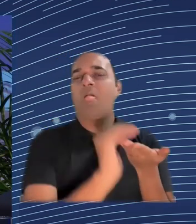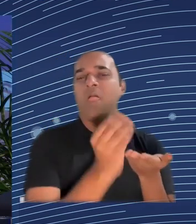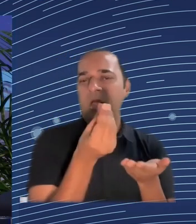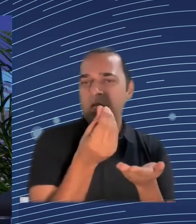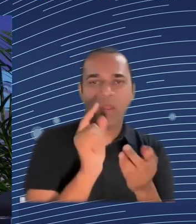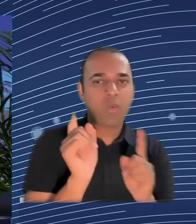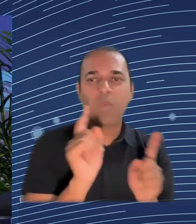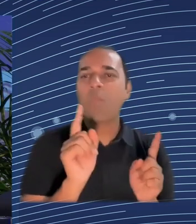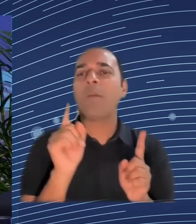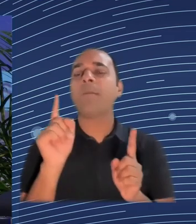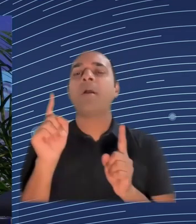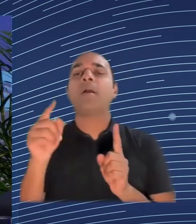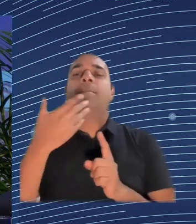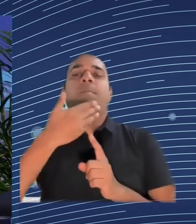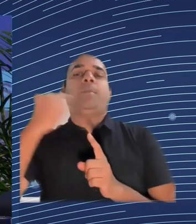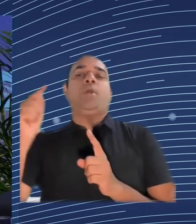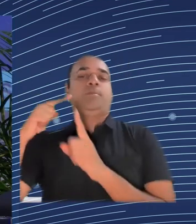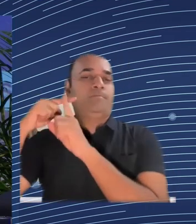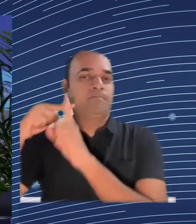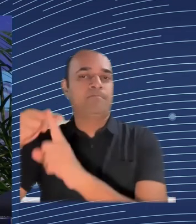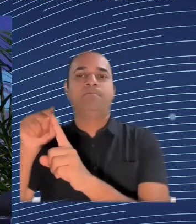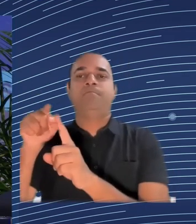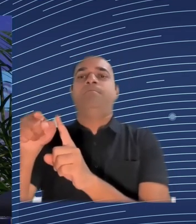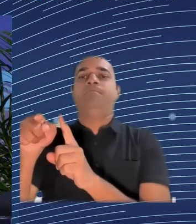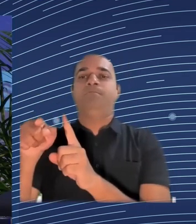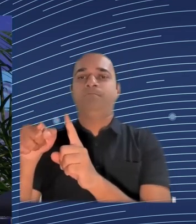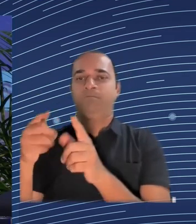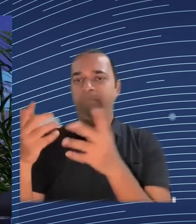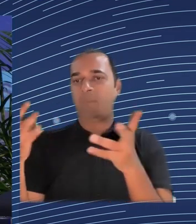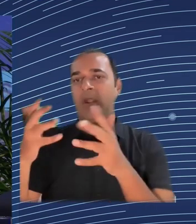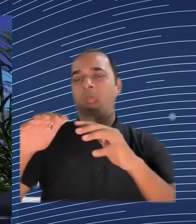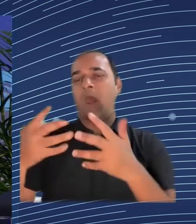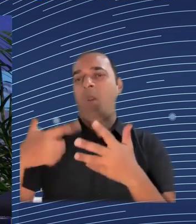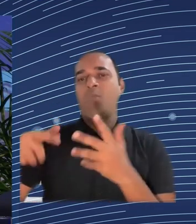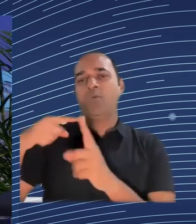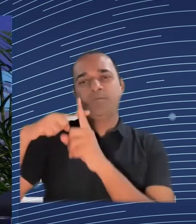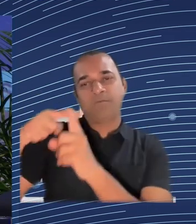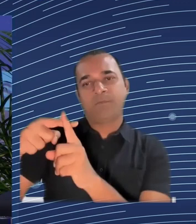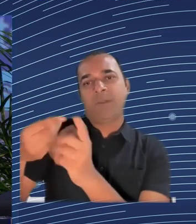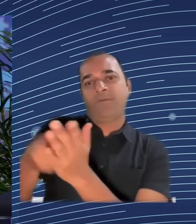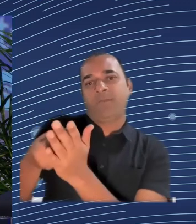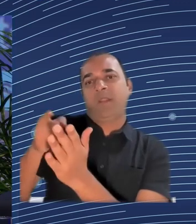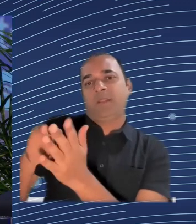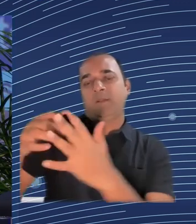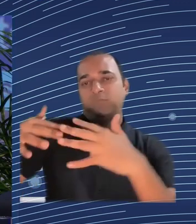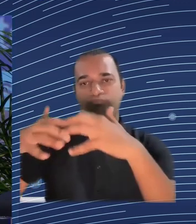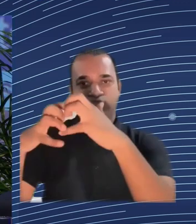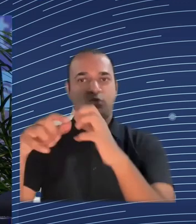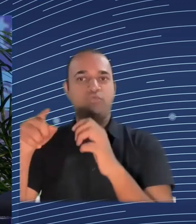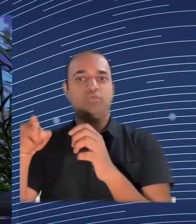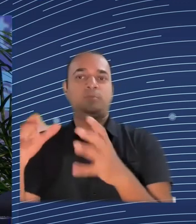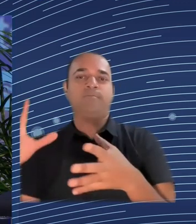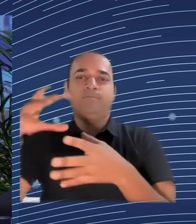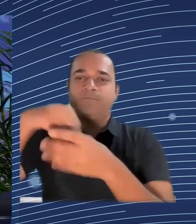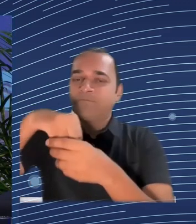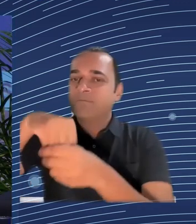discussion and the decision decoupled or separated from those that are most impacted by this policy. So, wonderful